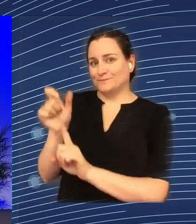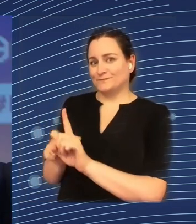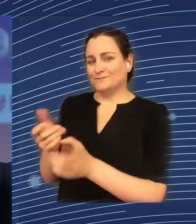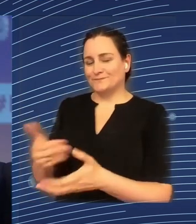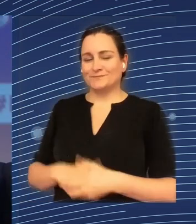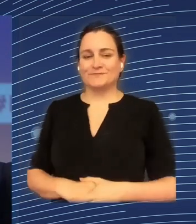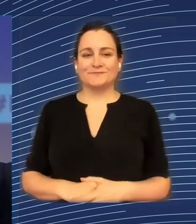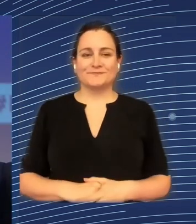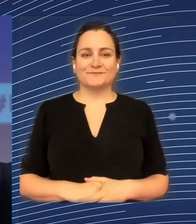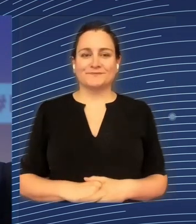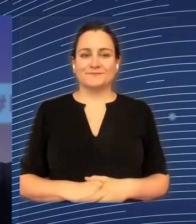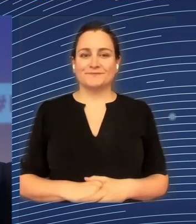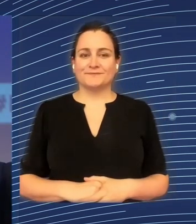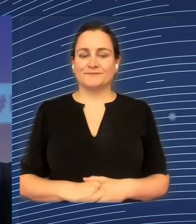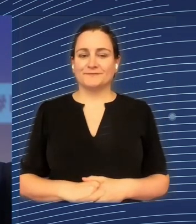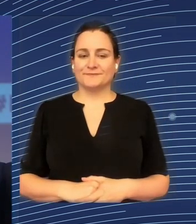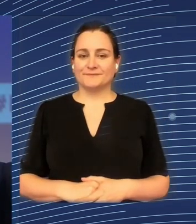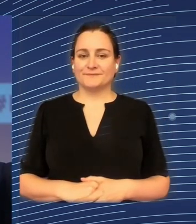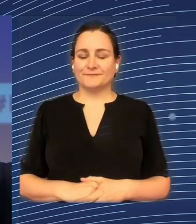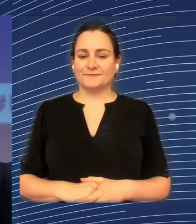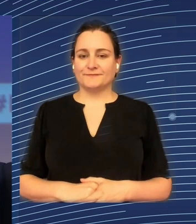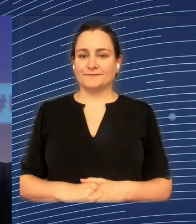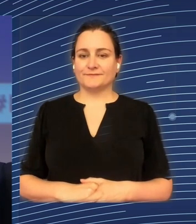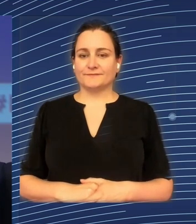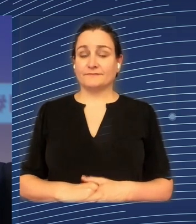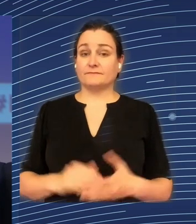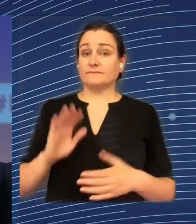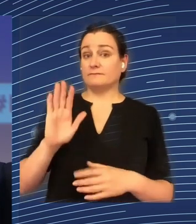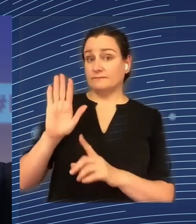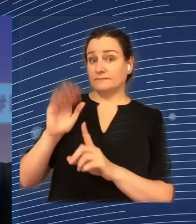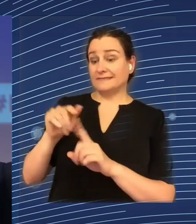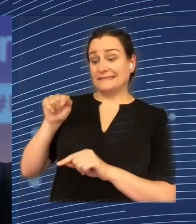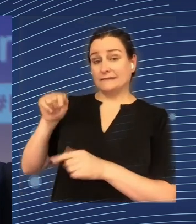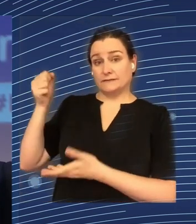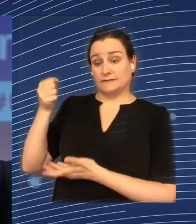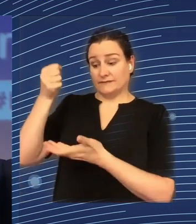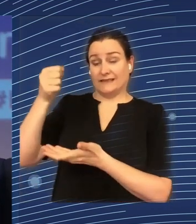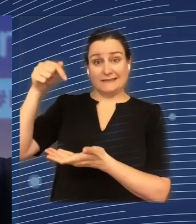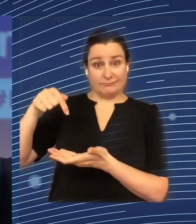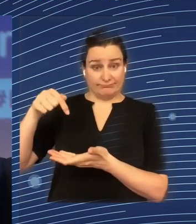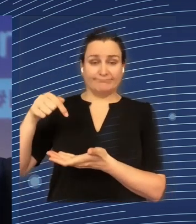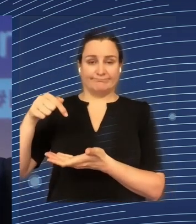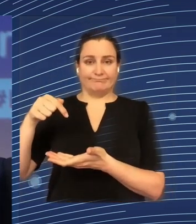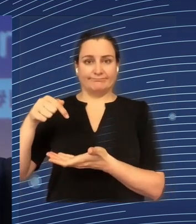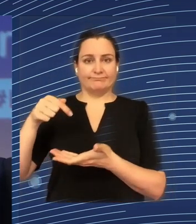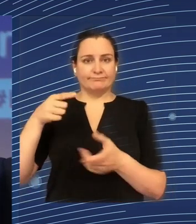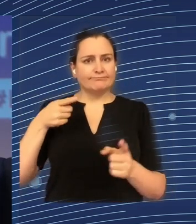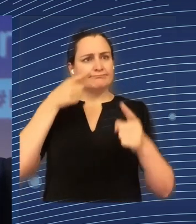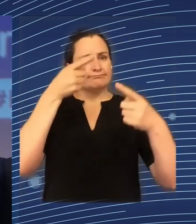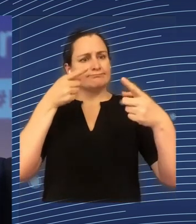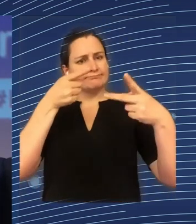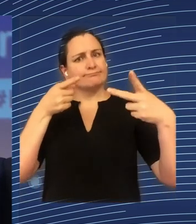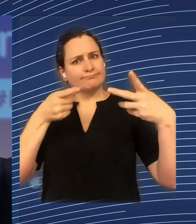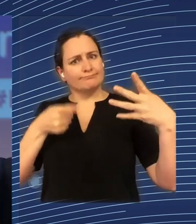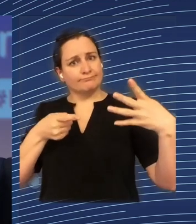ensure that cohesion funds actually achieve targets, that it is spent